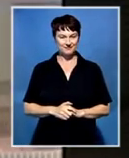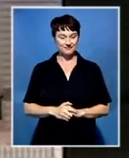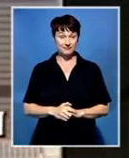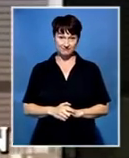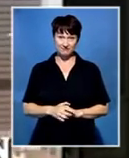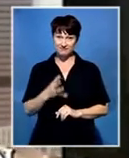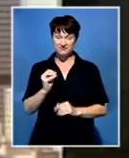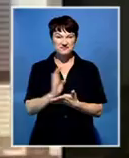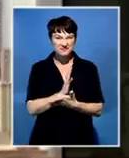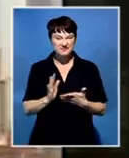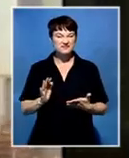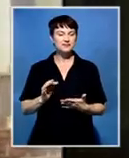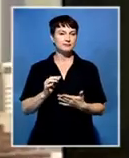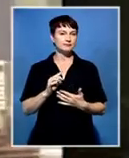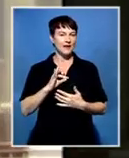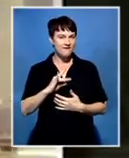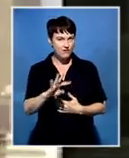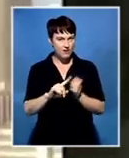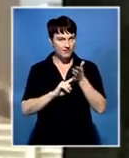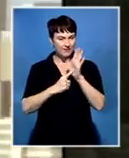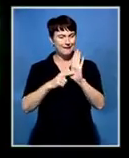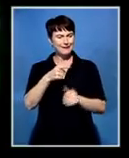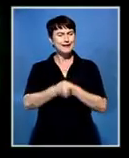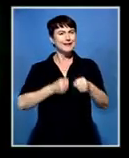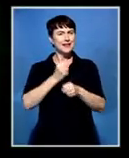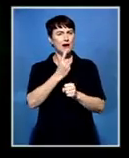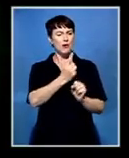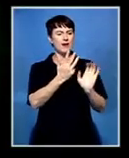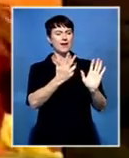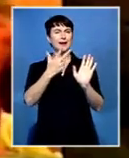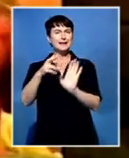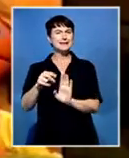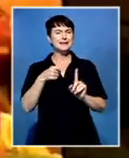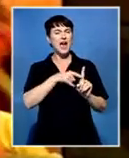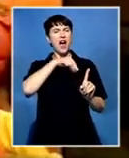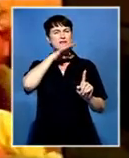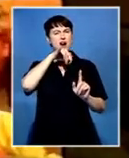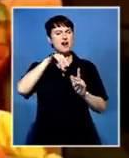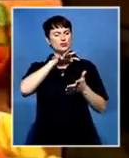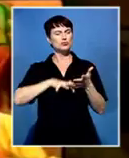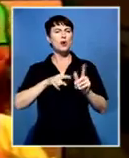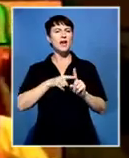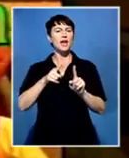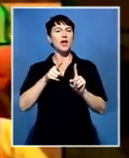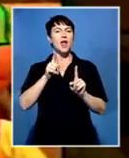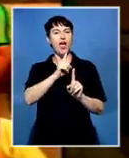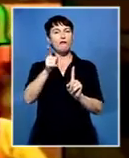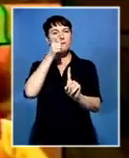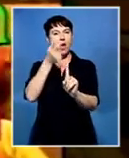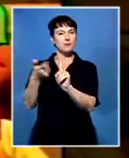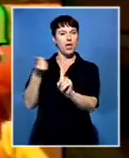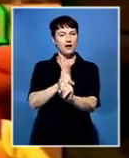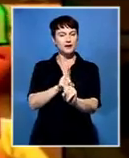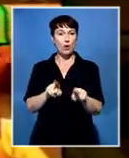Among them, a daily dose of 80s Afrikaans hit Akhtar Elkeman and Akhtar's favourite, Pumpkin Patch.